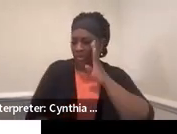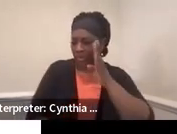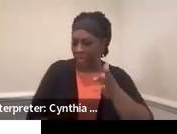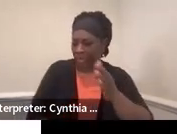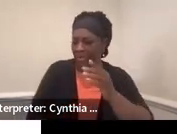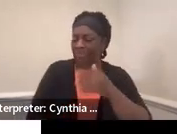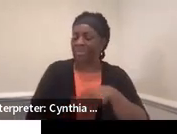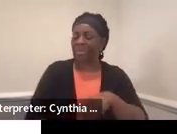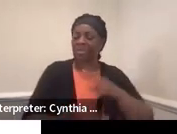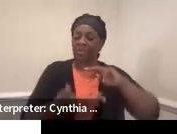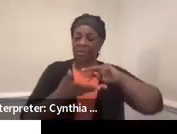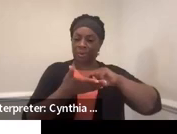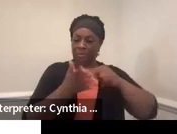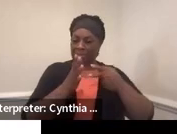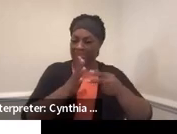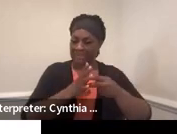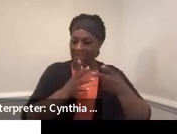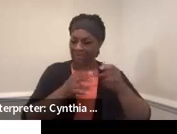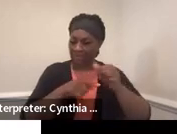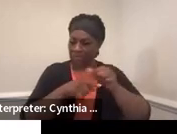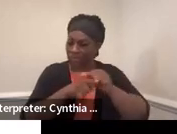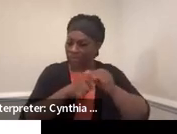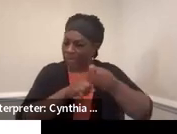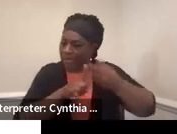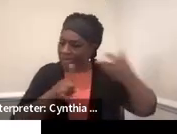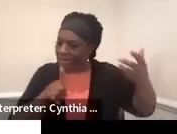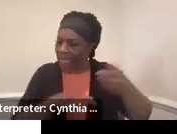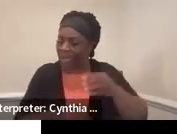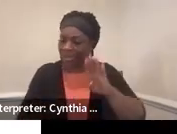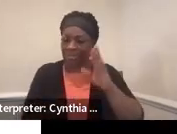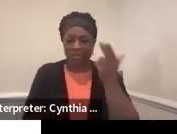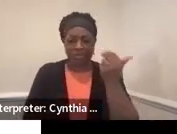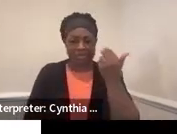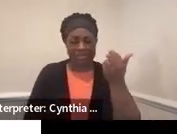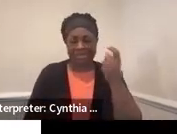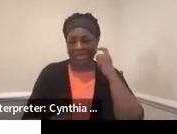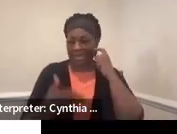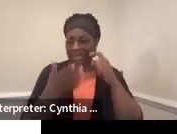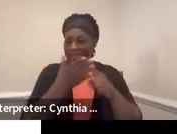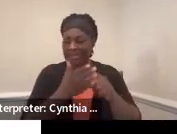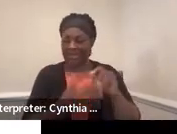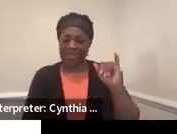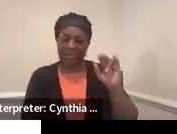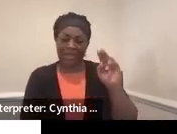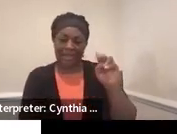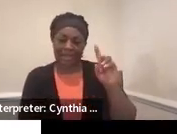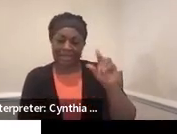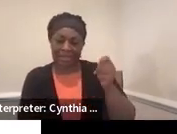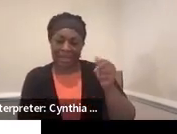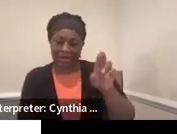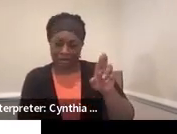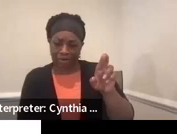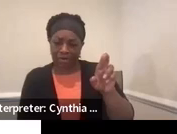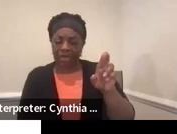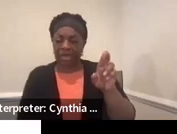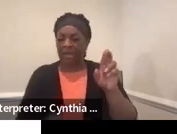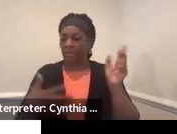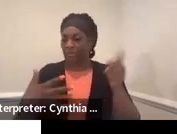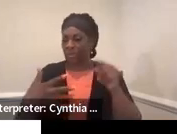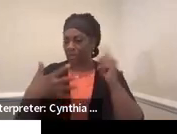to go over the purpose of the training today. We're going to go through the B13 indicator. As we go through the indicator, we will